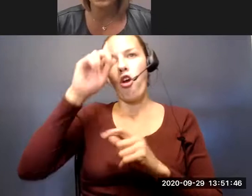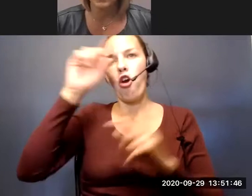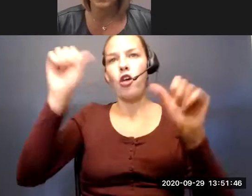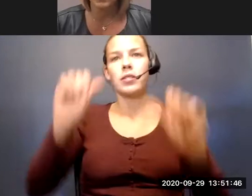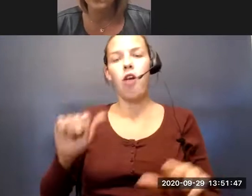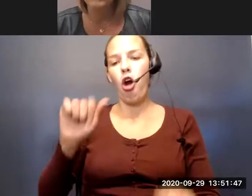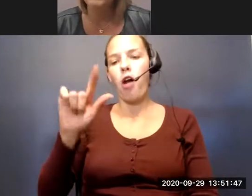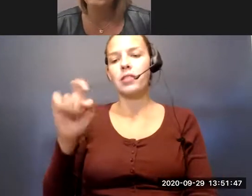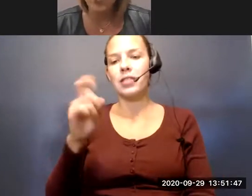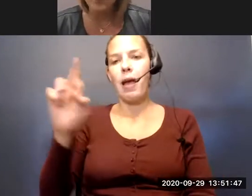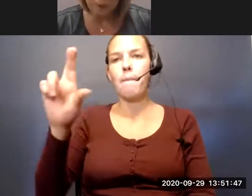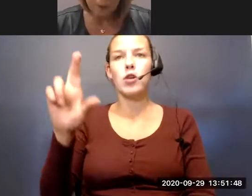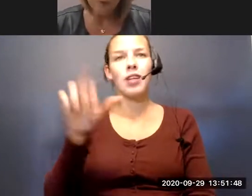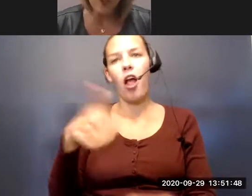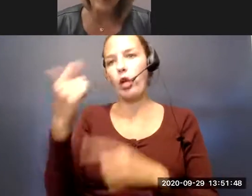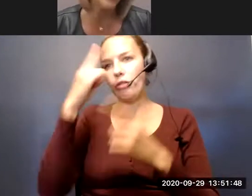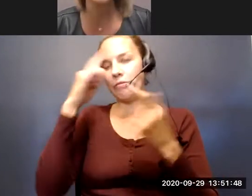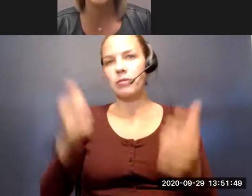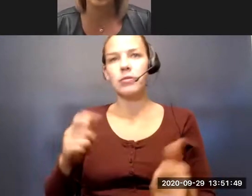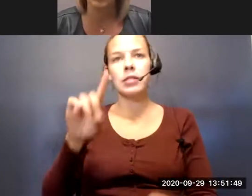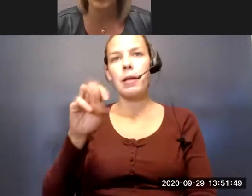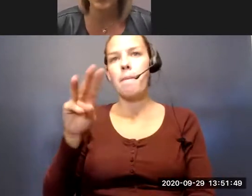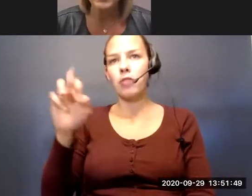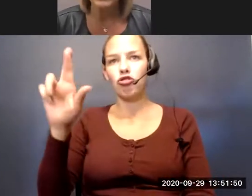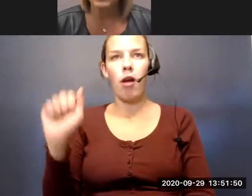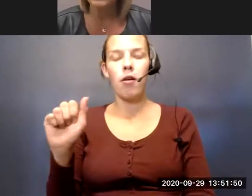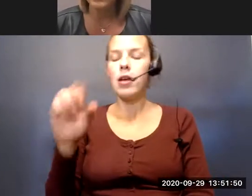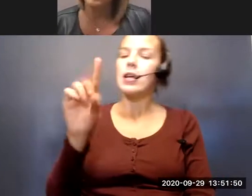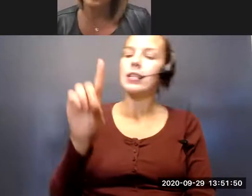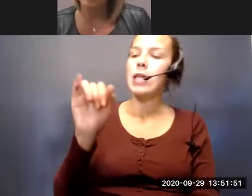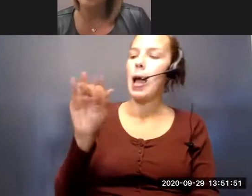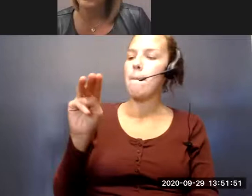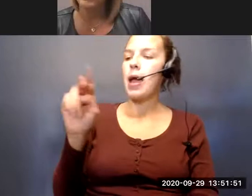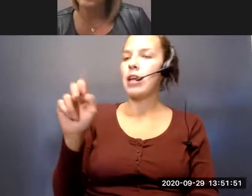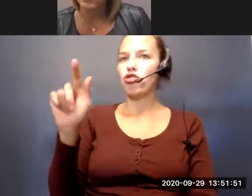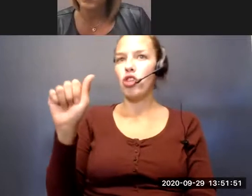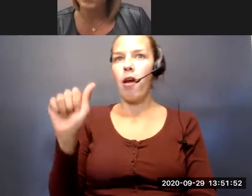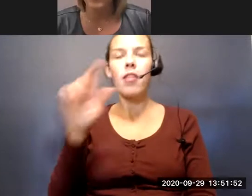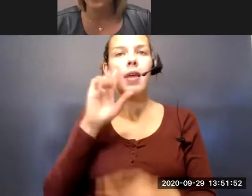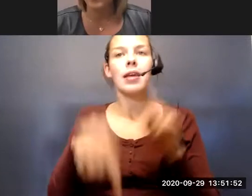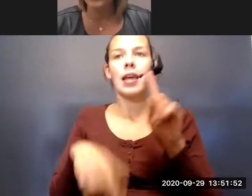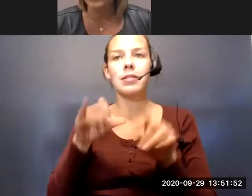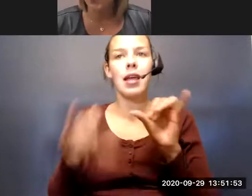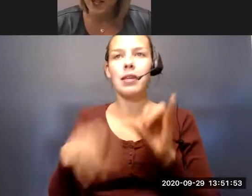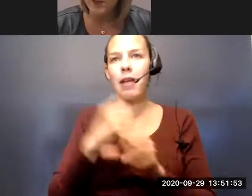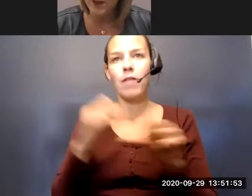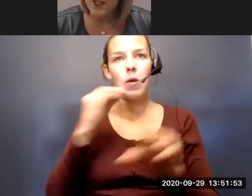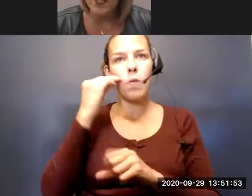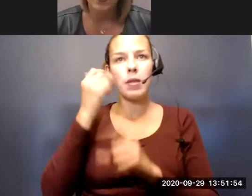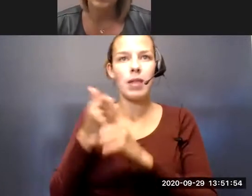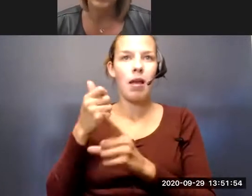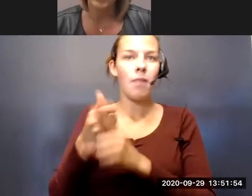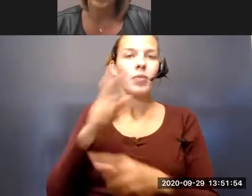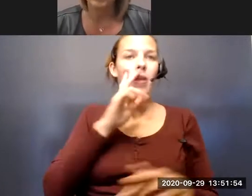and other forms of dementia. When they can no longer stay safely at home by themselves and their caregivers need respite.